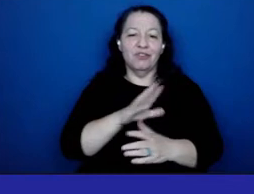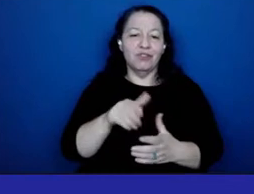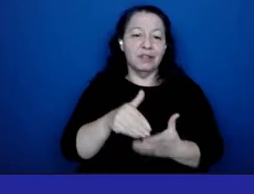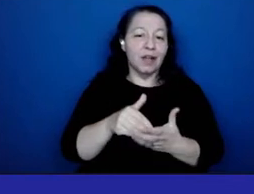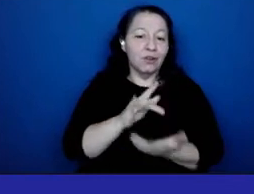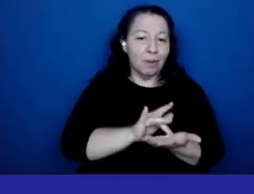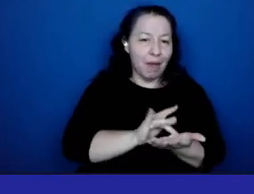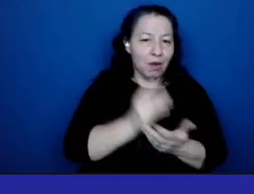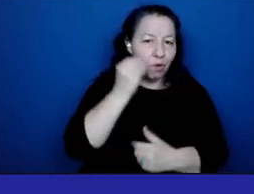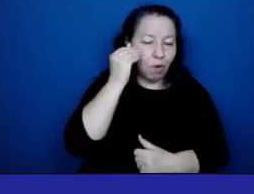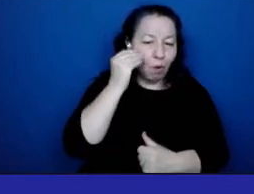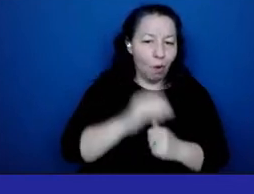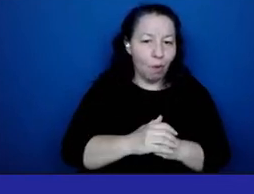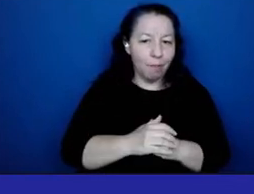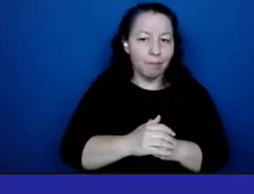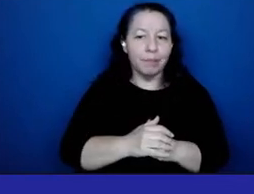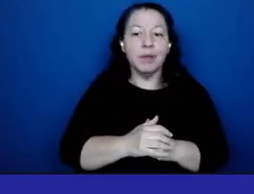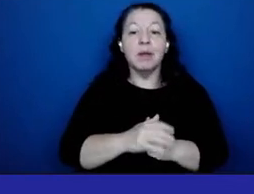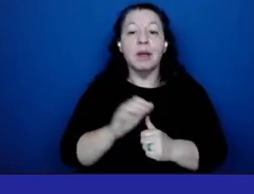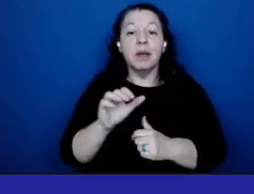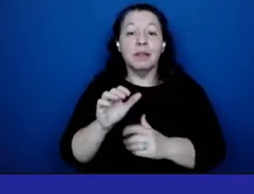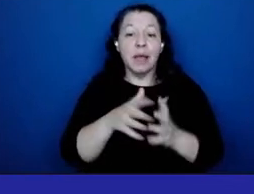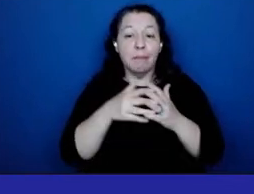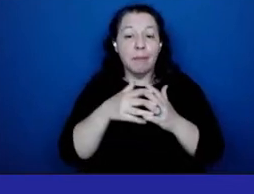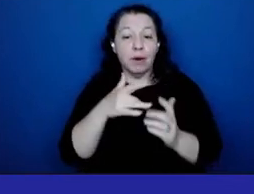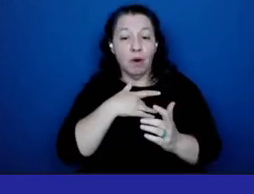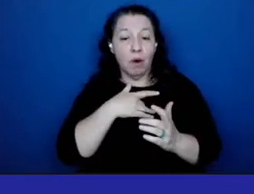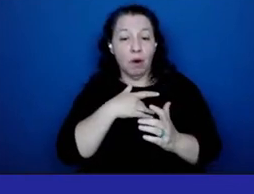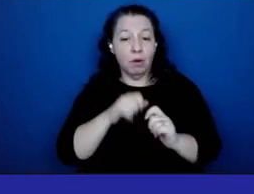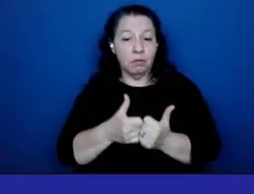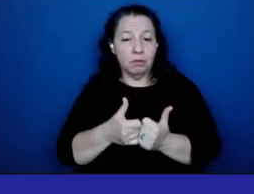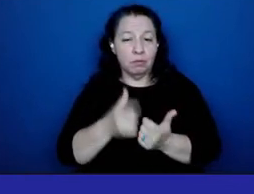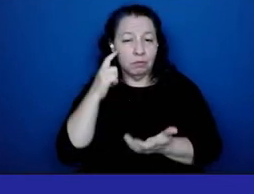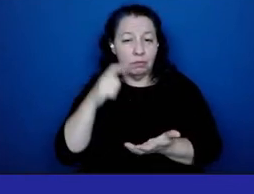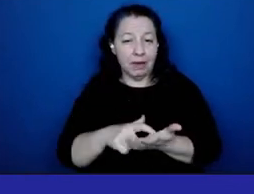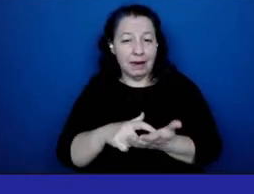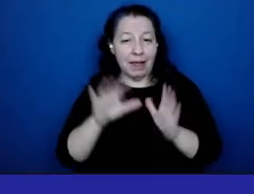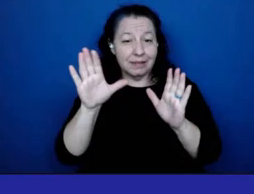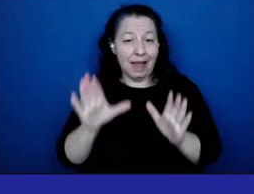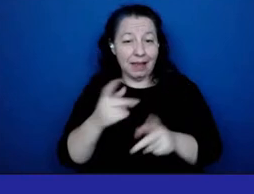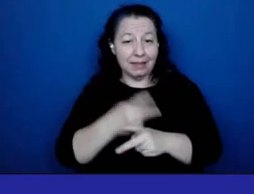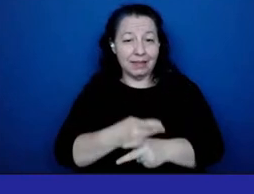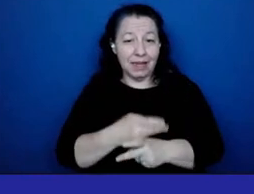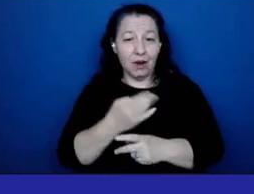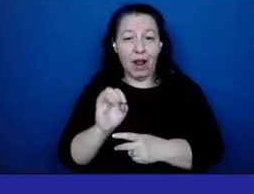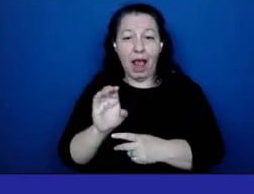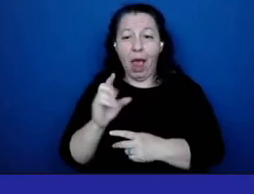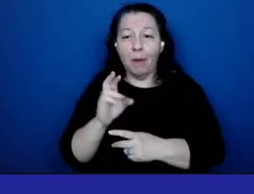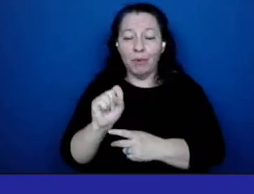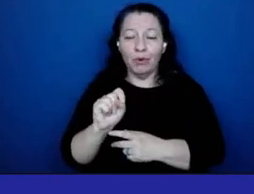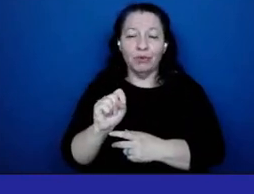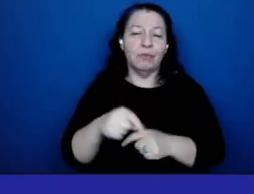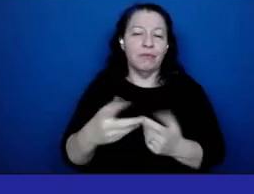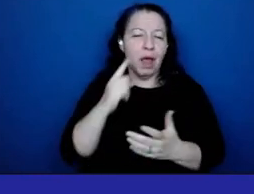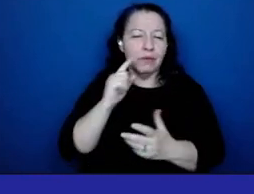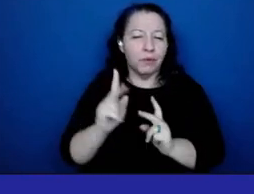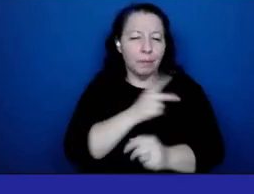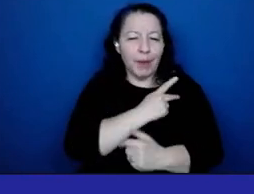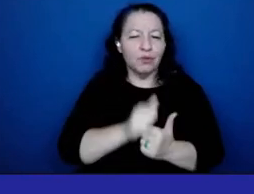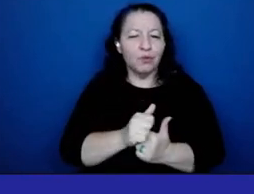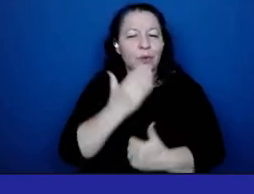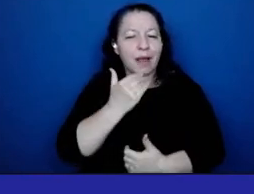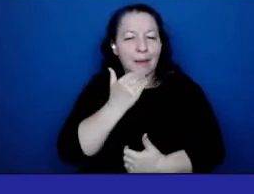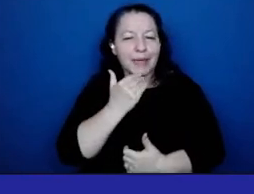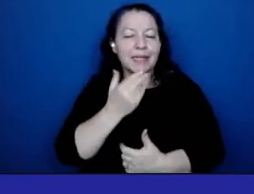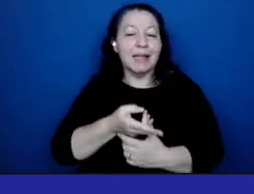assurance american heart association recognized the excellent yes elmhurst provides to patients with diabetes cholesterol and high blood pressure